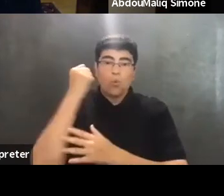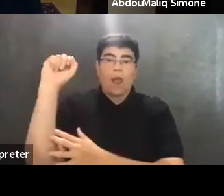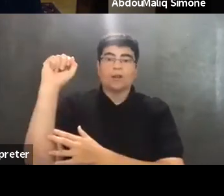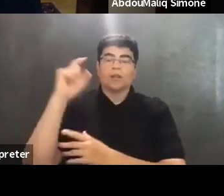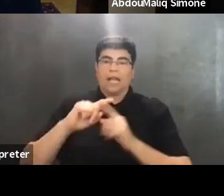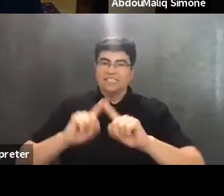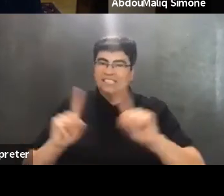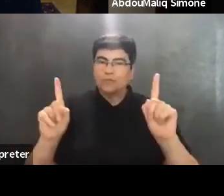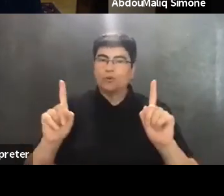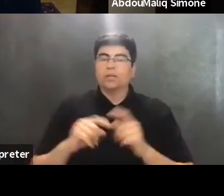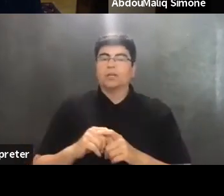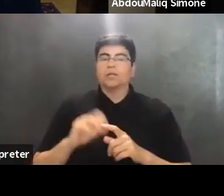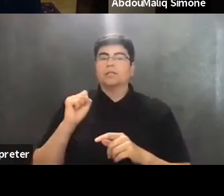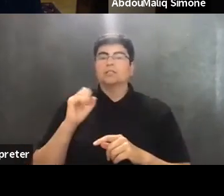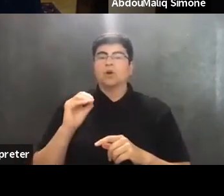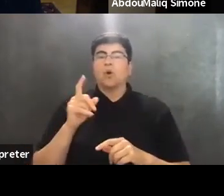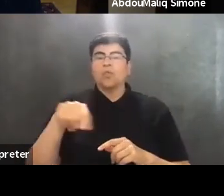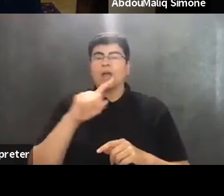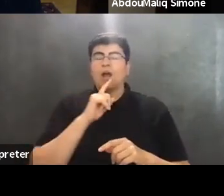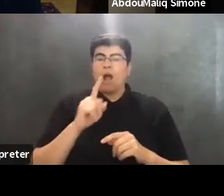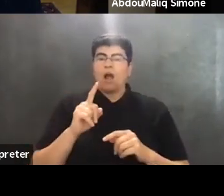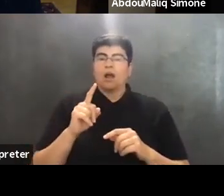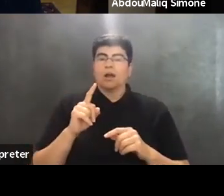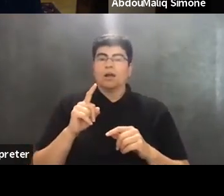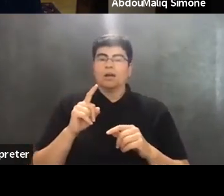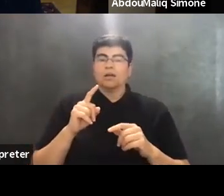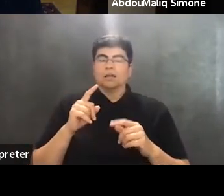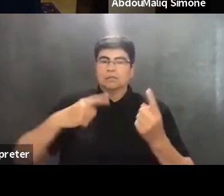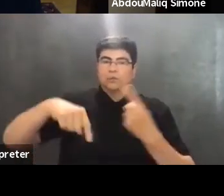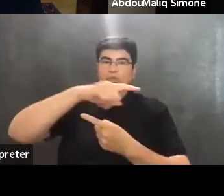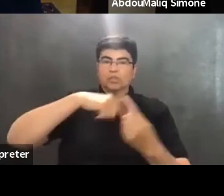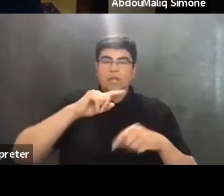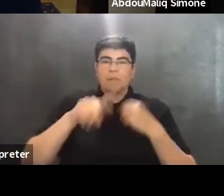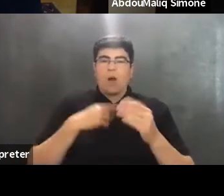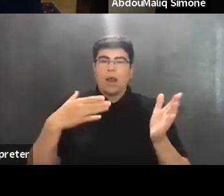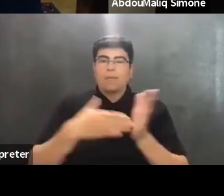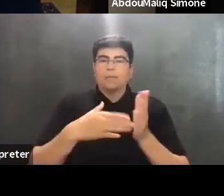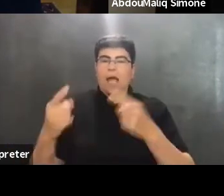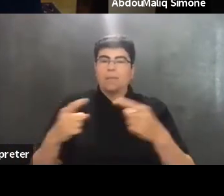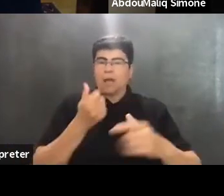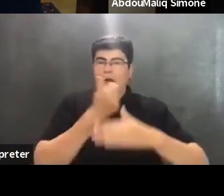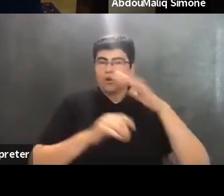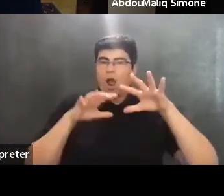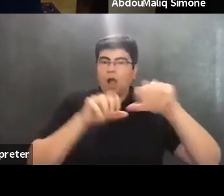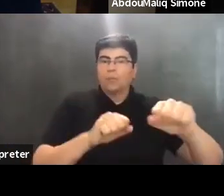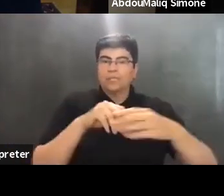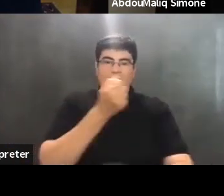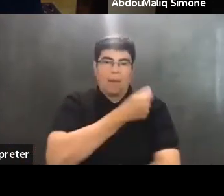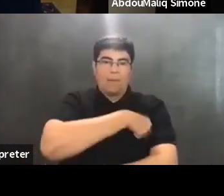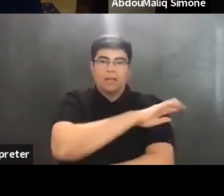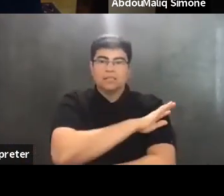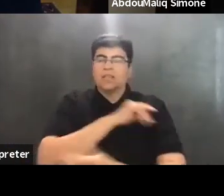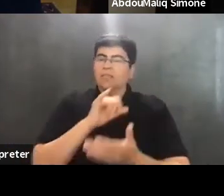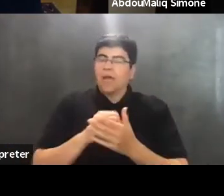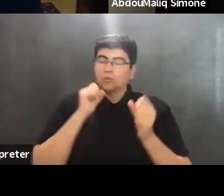different. Um, so there are reading circles around abolition right now happening under occupation in Palestine, which is